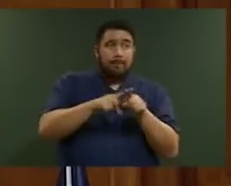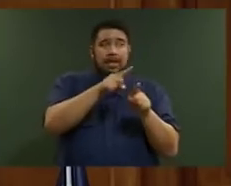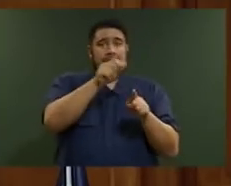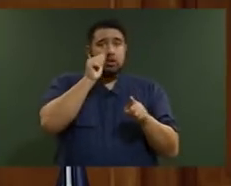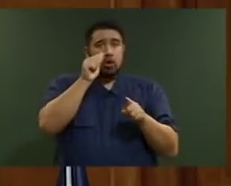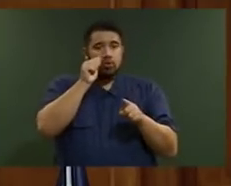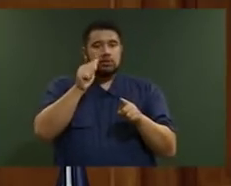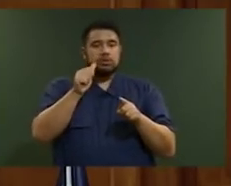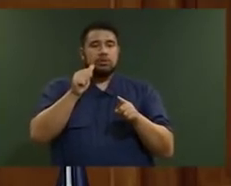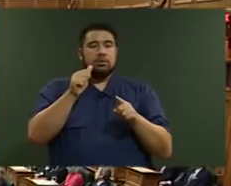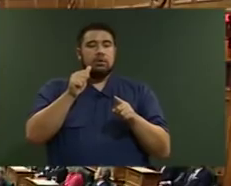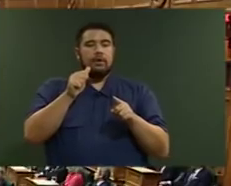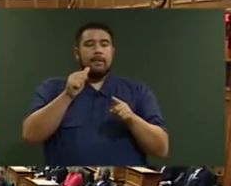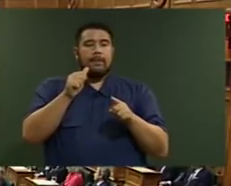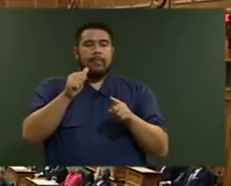the provinces politically.